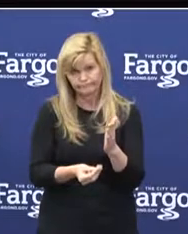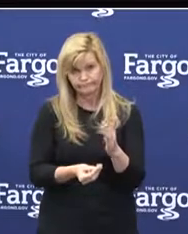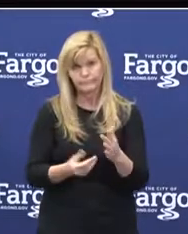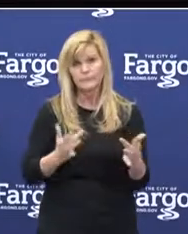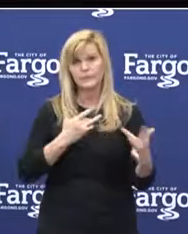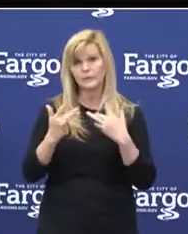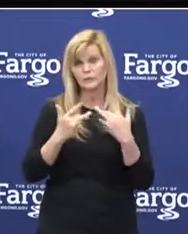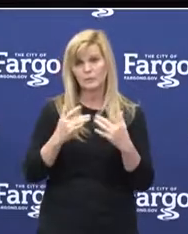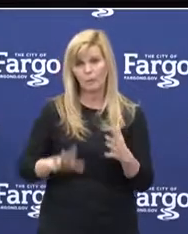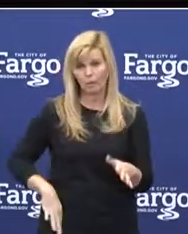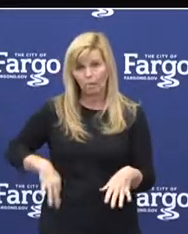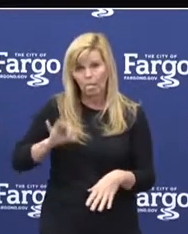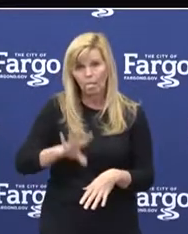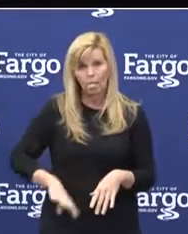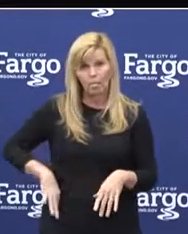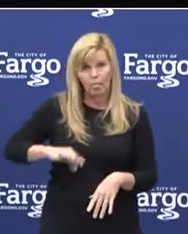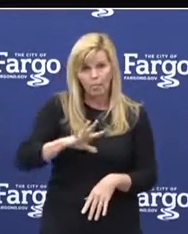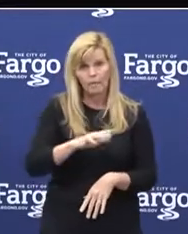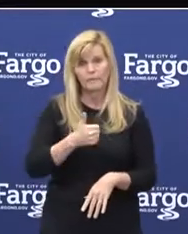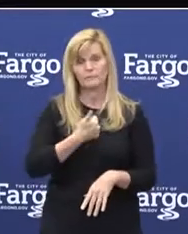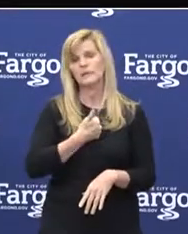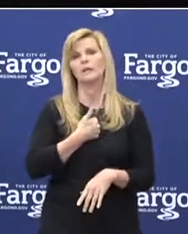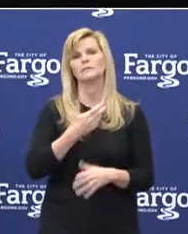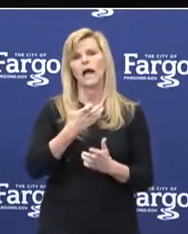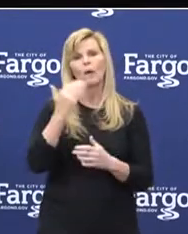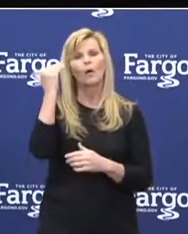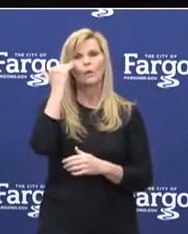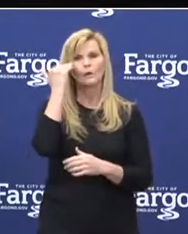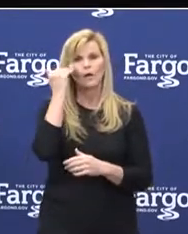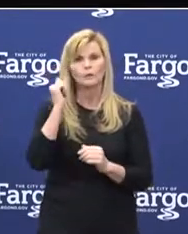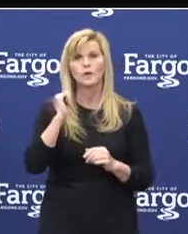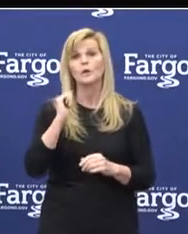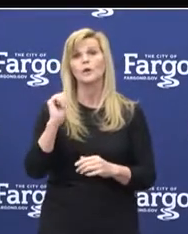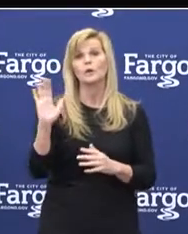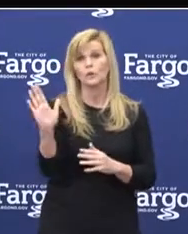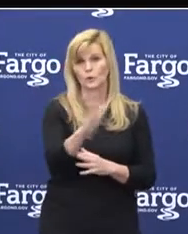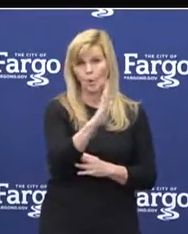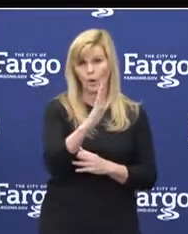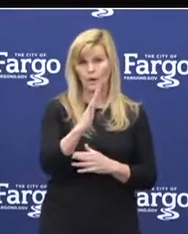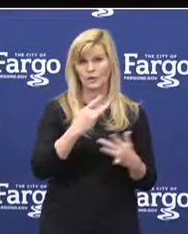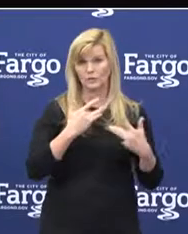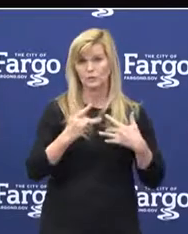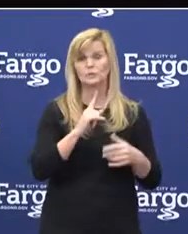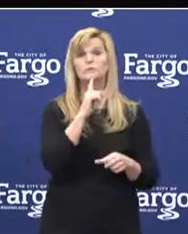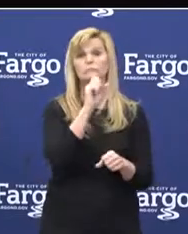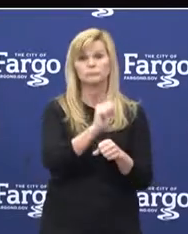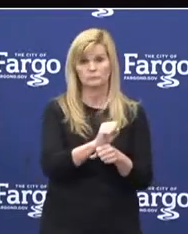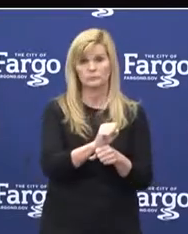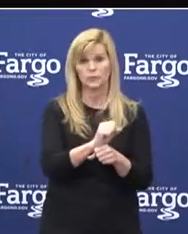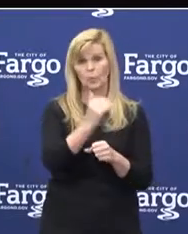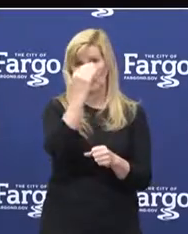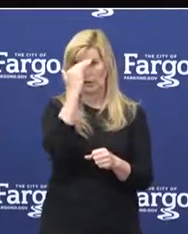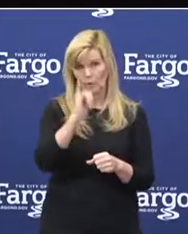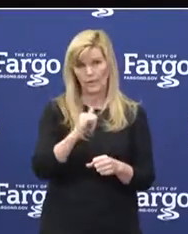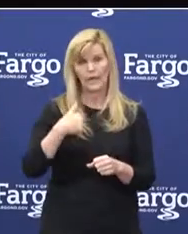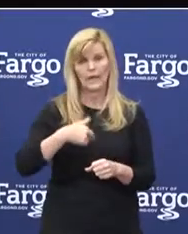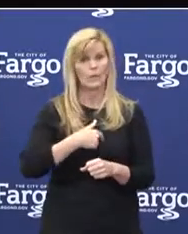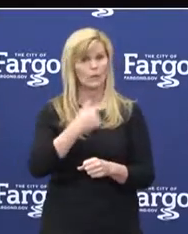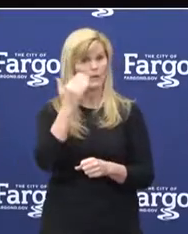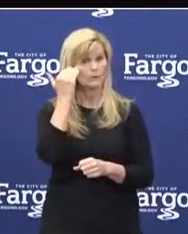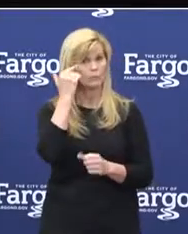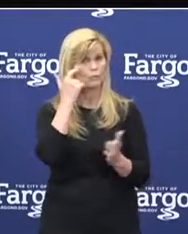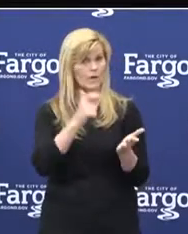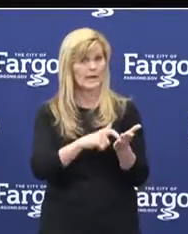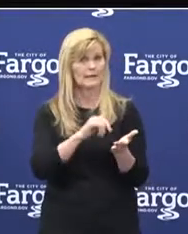about out-of-pocket expenses, and just want to acknowledge that all of these concerns are real and we all recognize those.